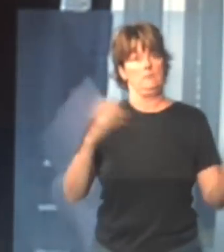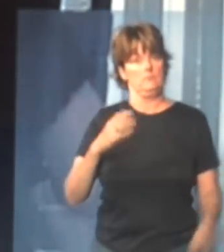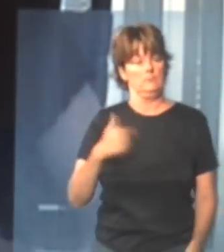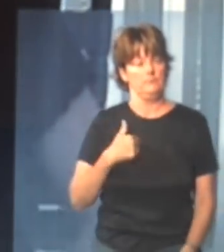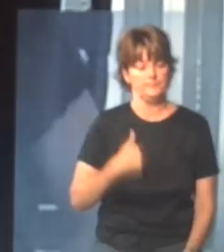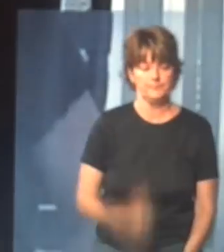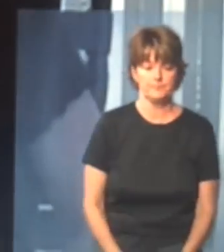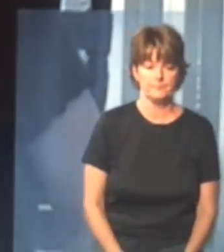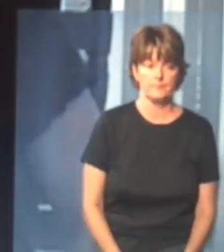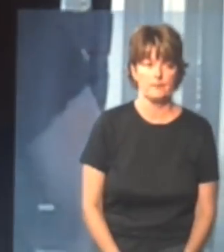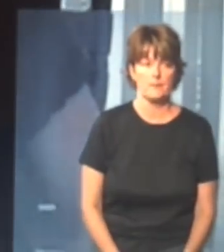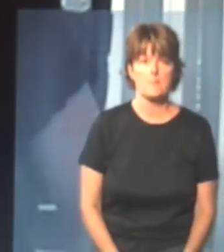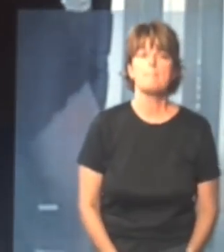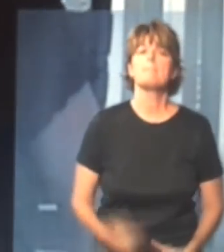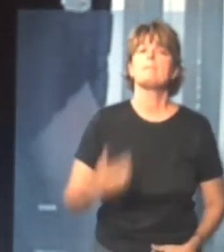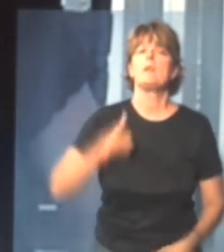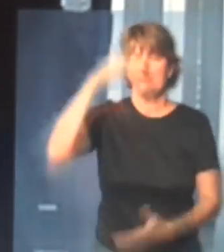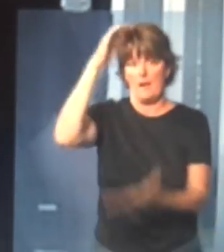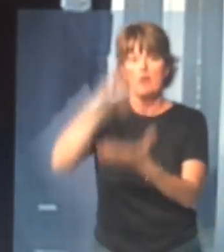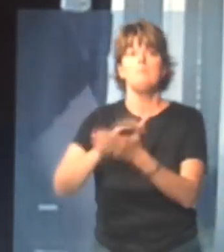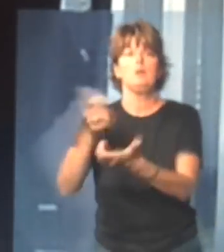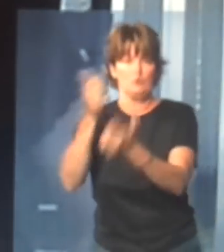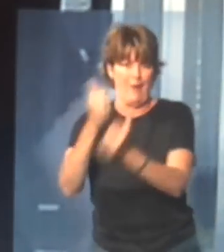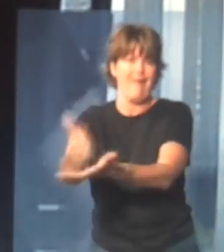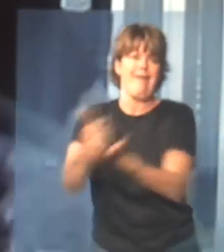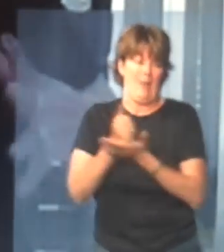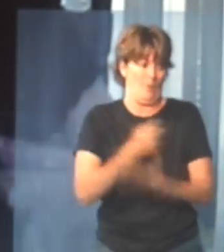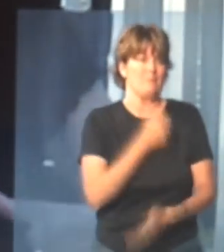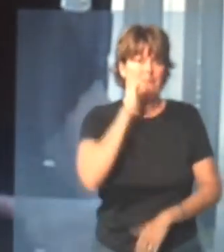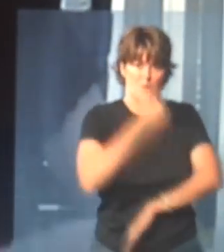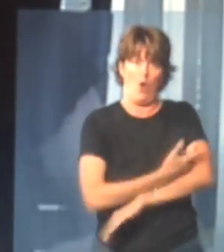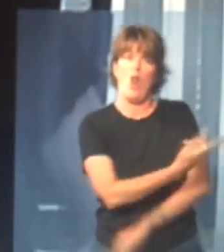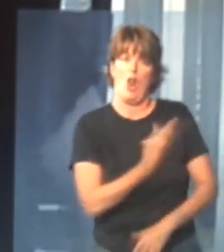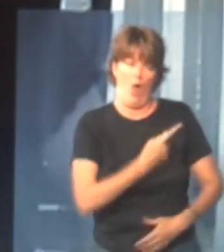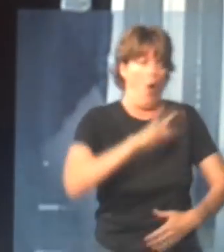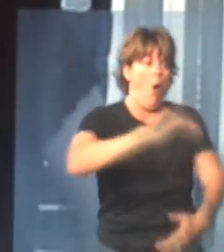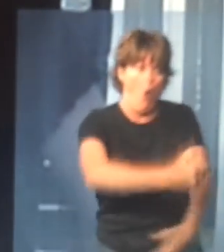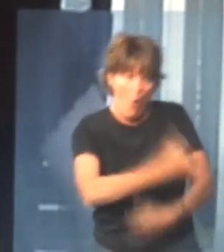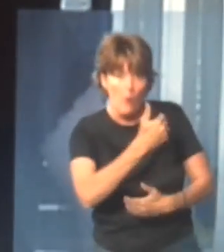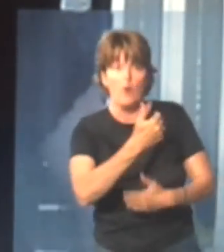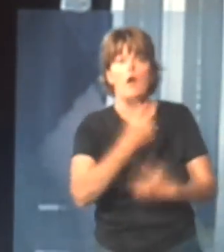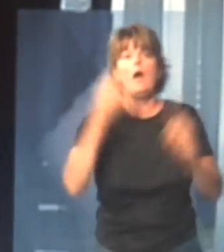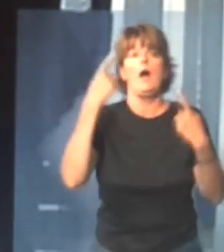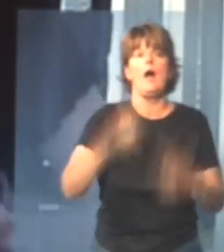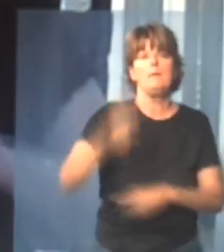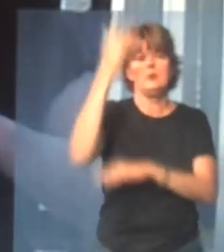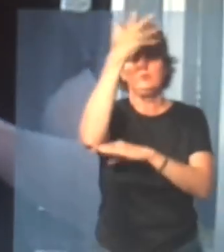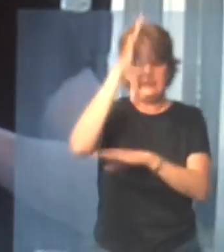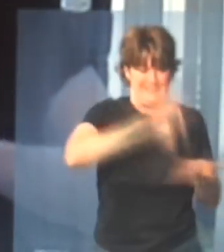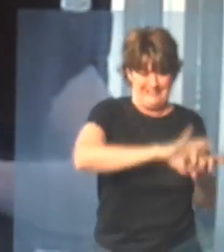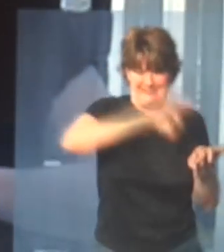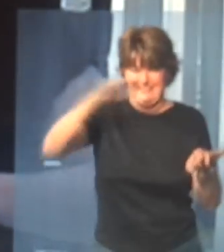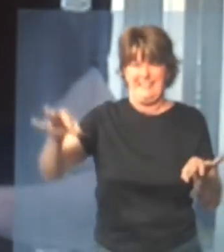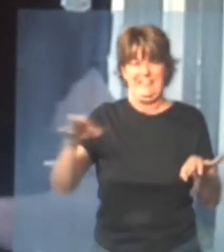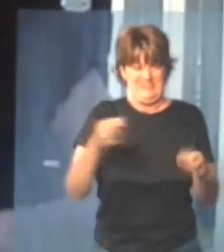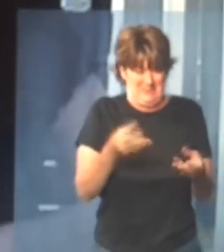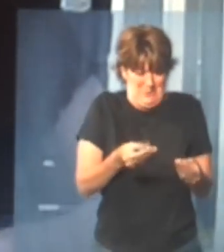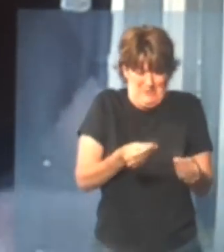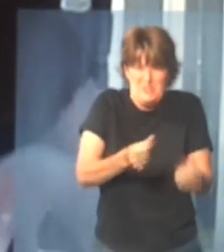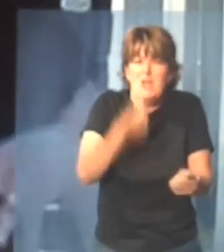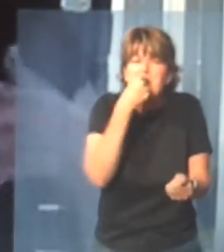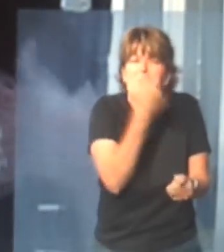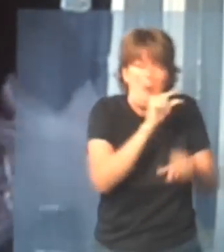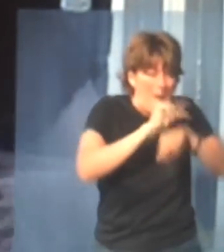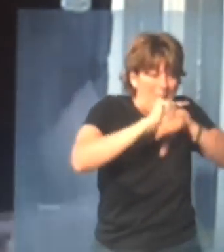husband's trying to hold me and my two, me and my daughter up, and we had this branch that my foot was sitting on, and it was slimy, you know, and